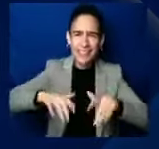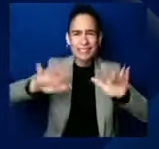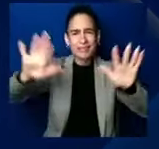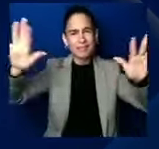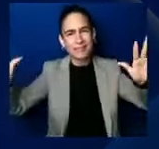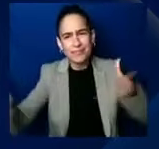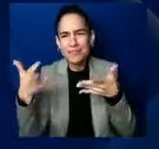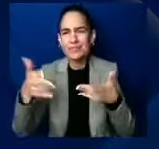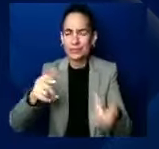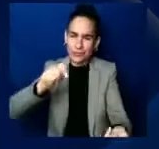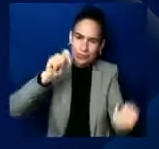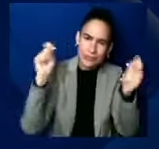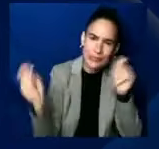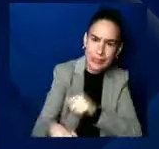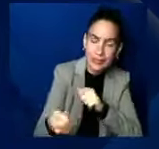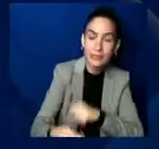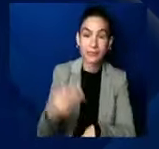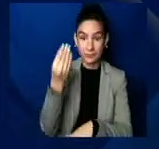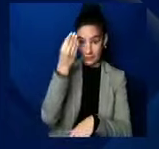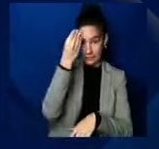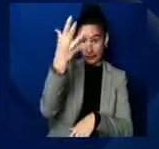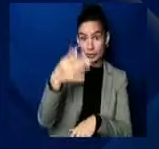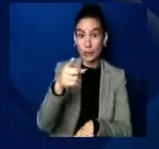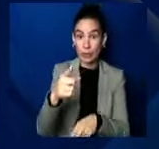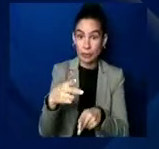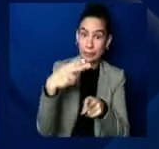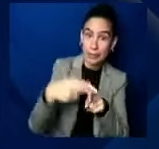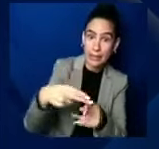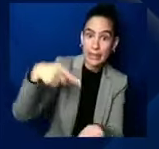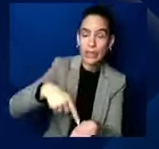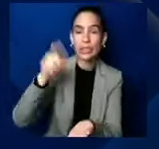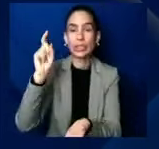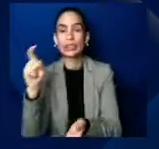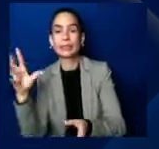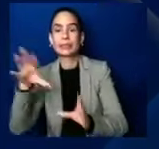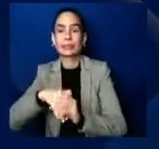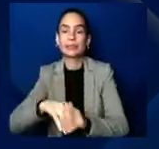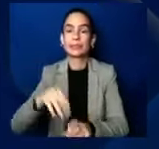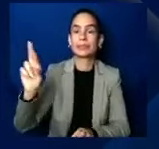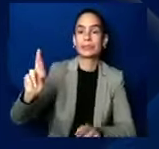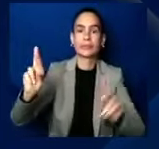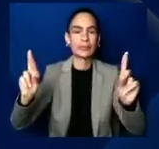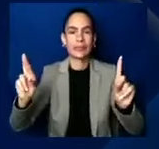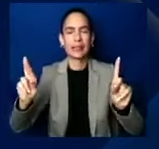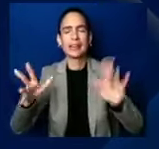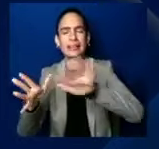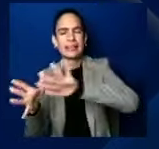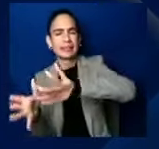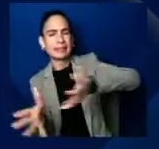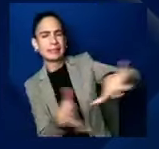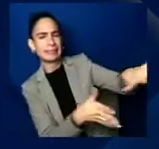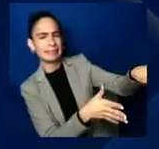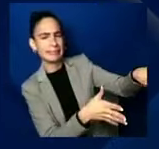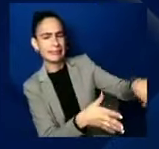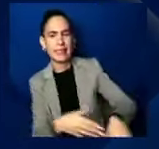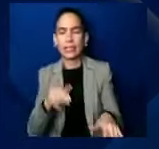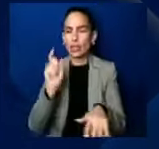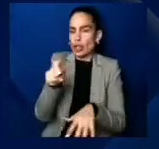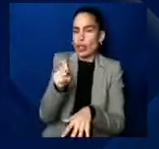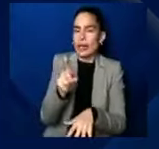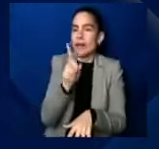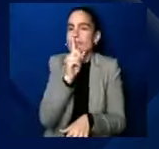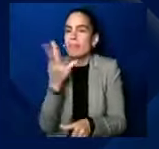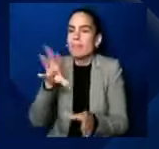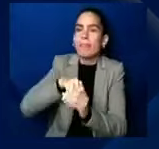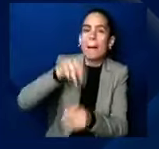It's a nonpartisan issue. Actually, this is just about people. Politics should not be, we as a society should end this